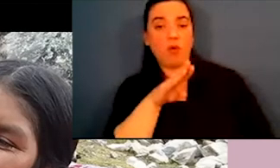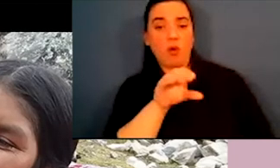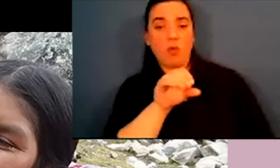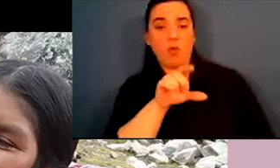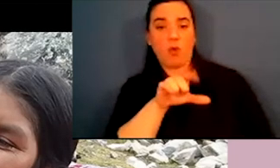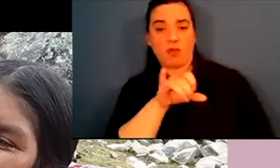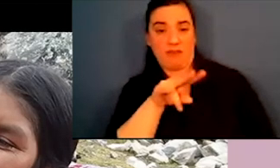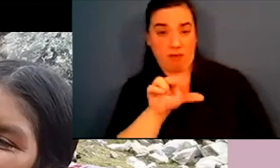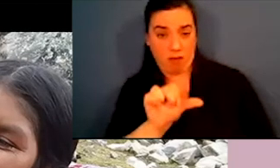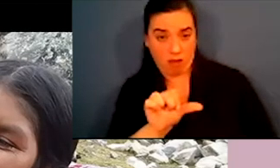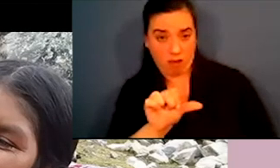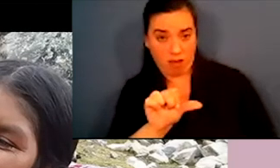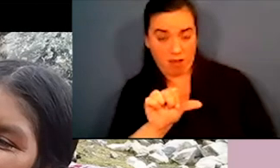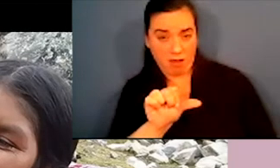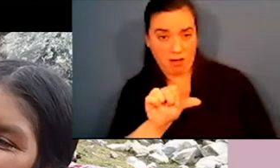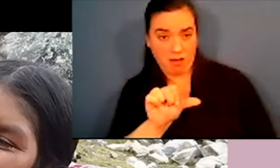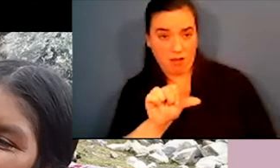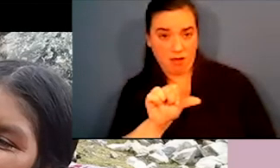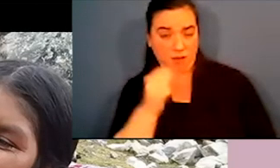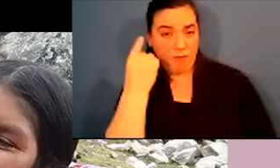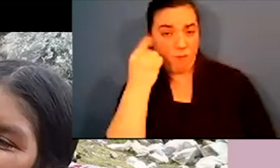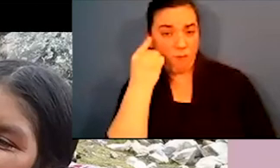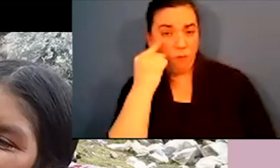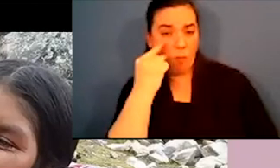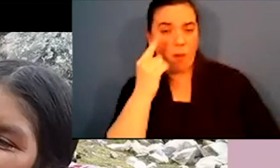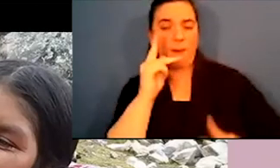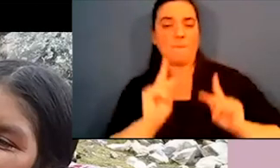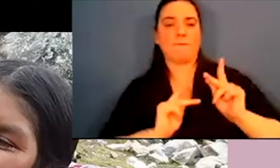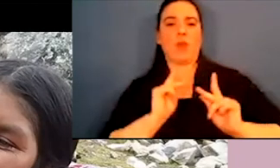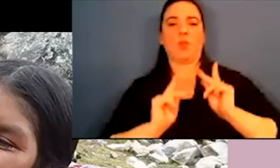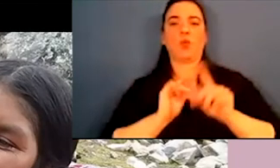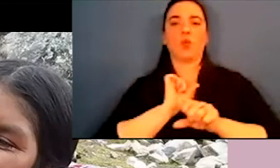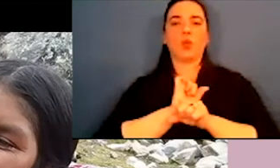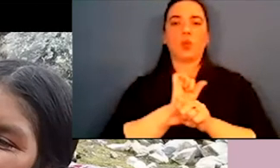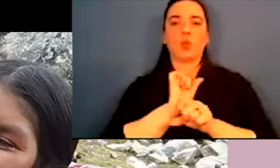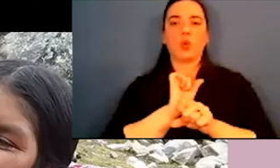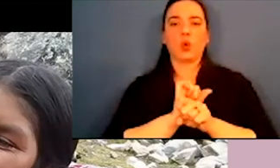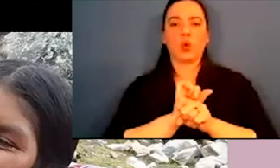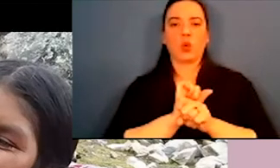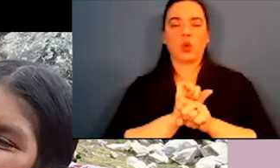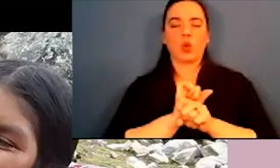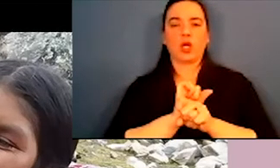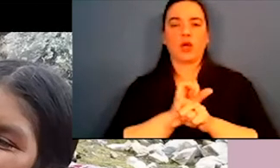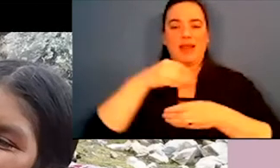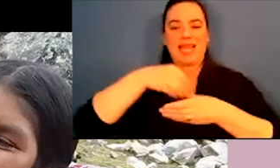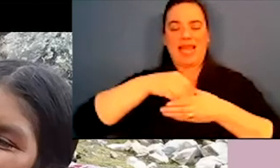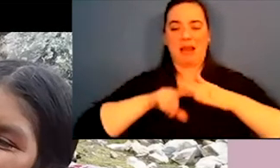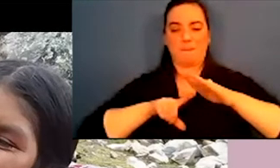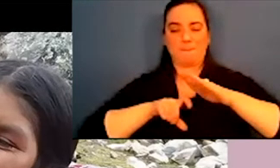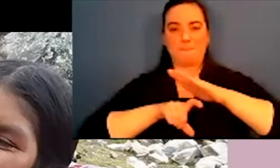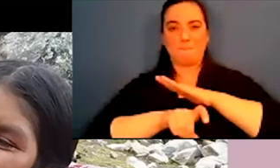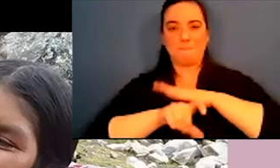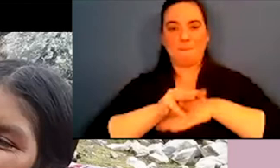actually been widely used in Bolivia, specifically for those who